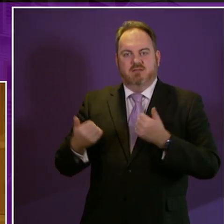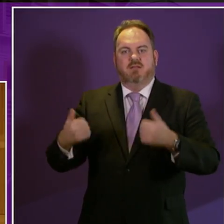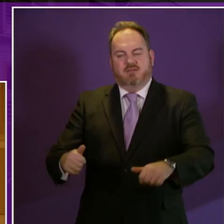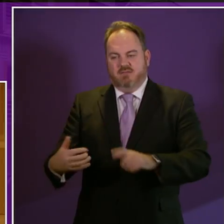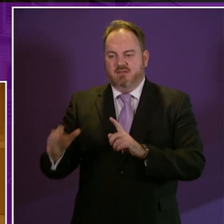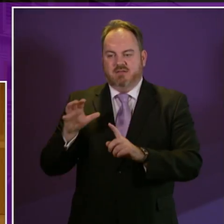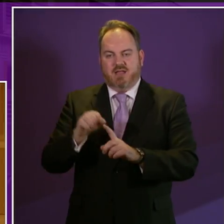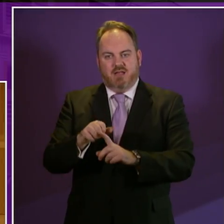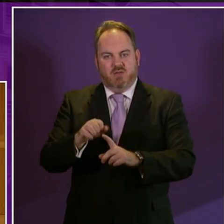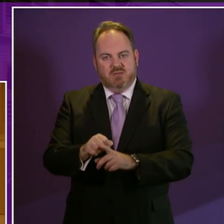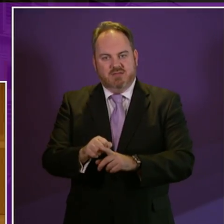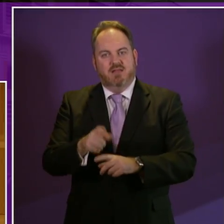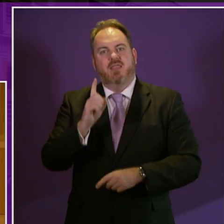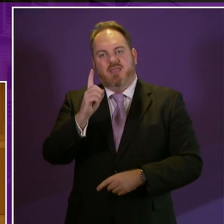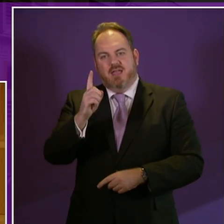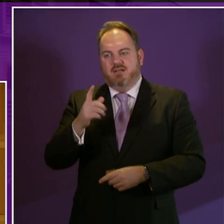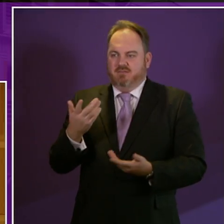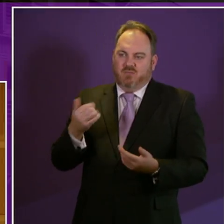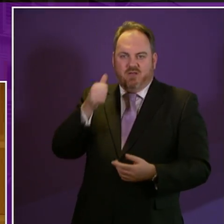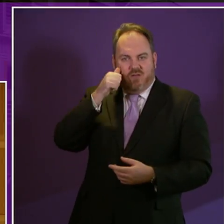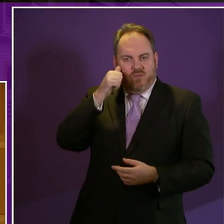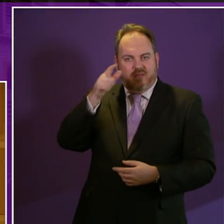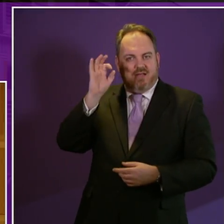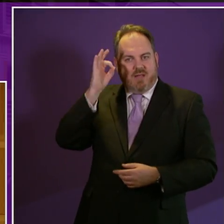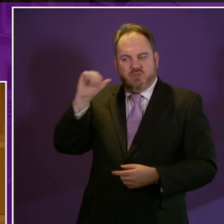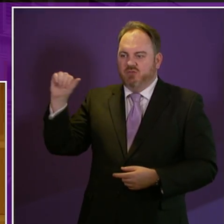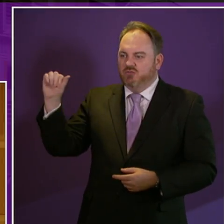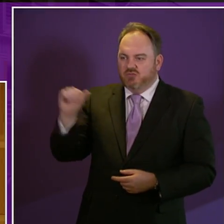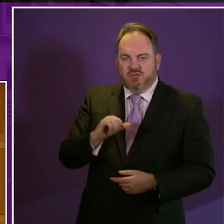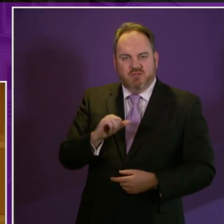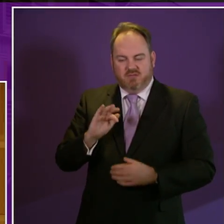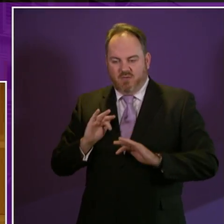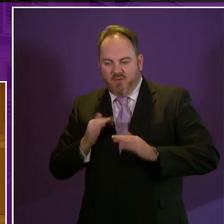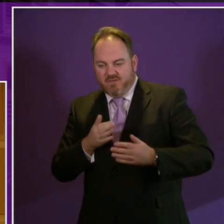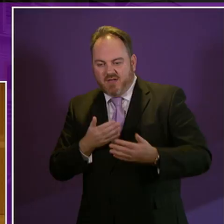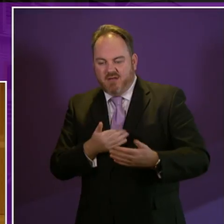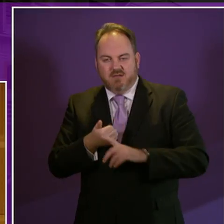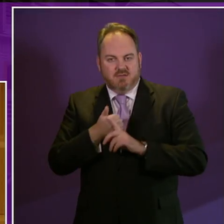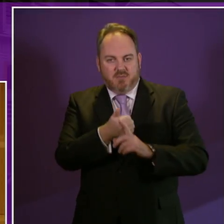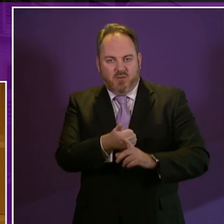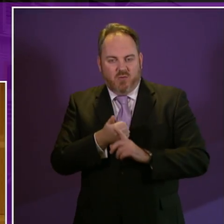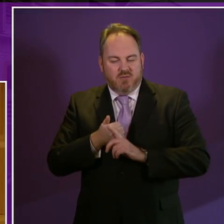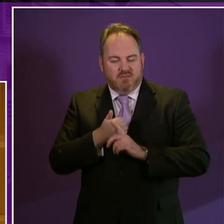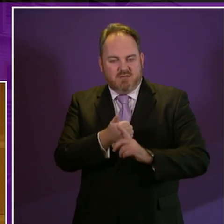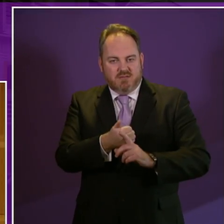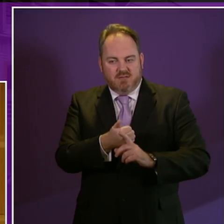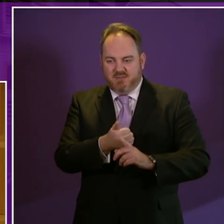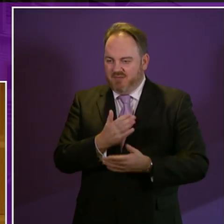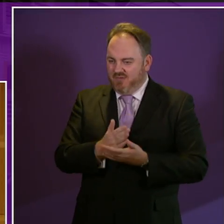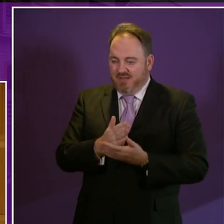and whose gift statutory supporters would helicopter up with a suite of options and packages of help but it's sometimes not that easy